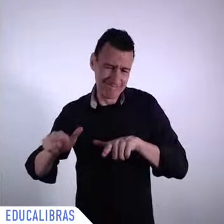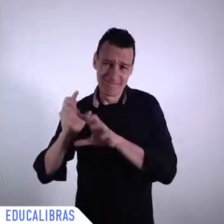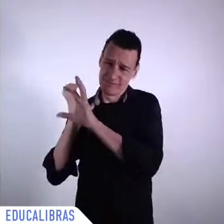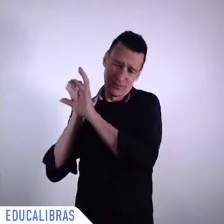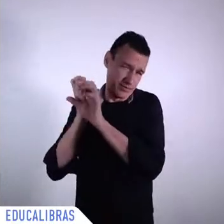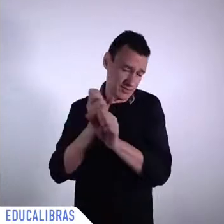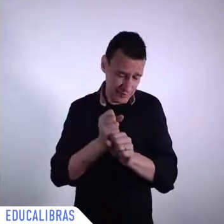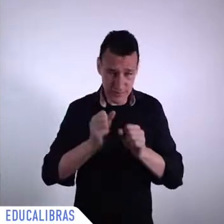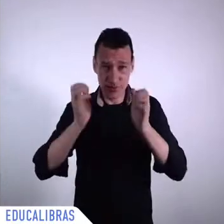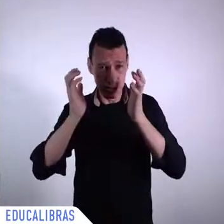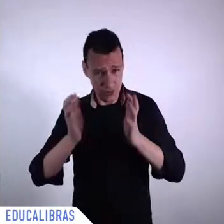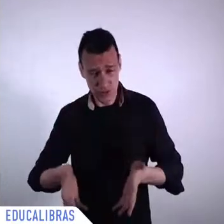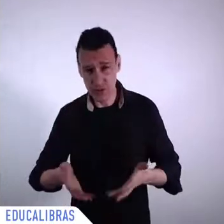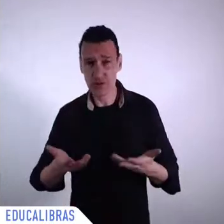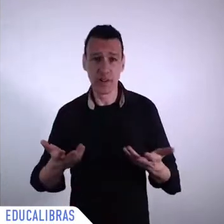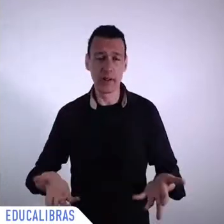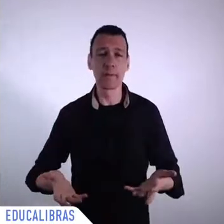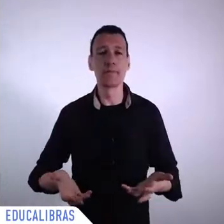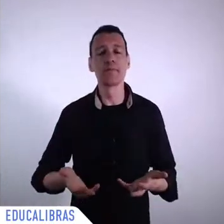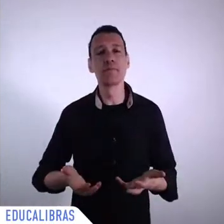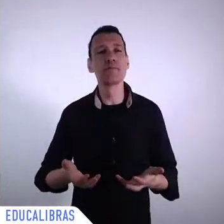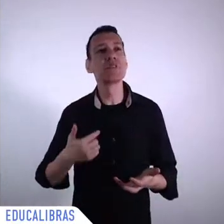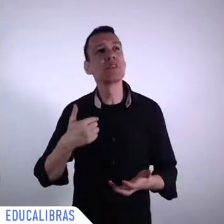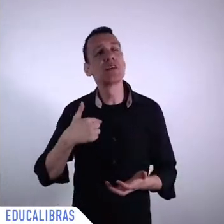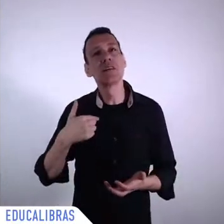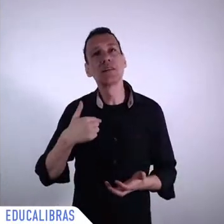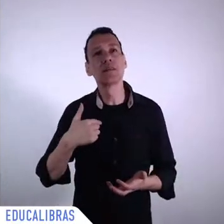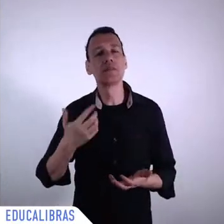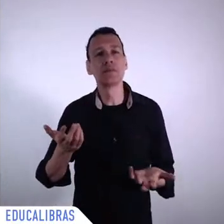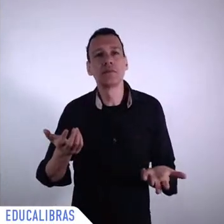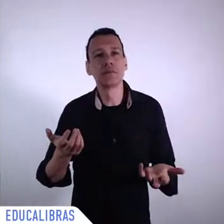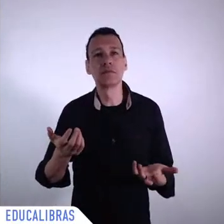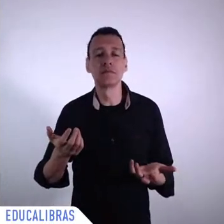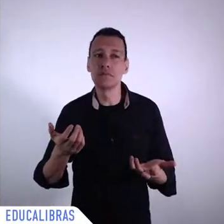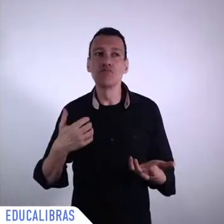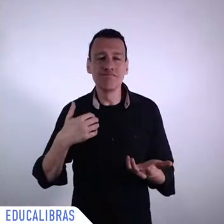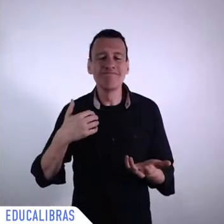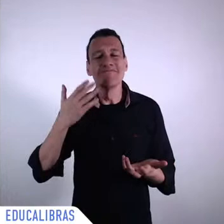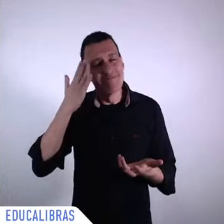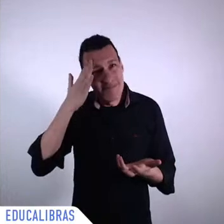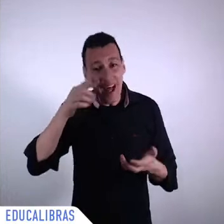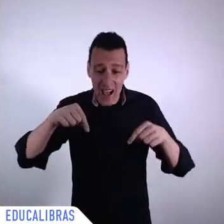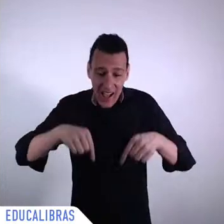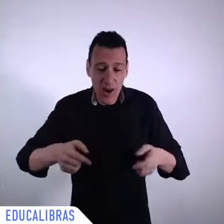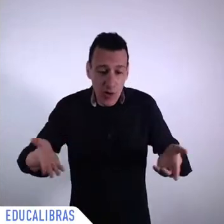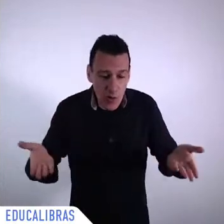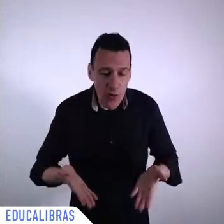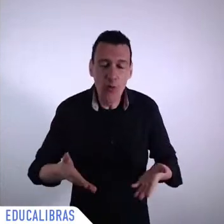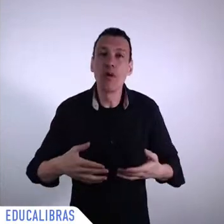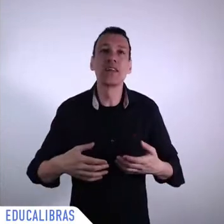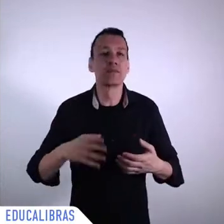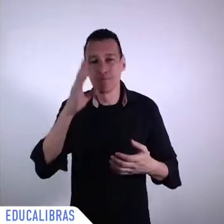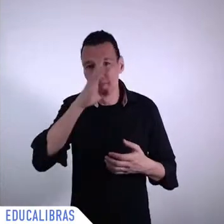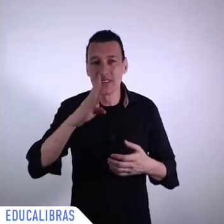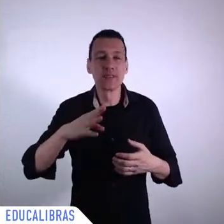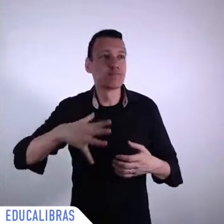help. So Pour le Brésil is an appropriate title for having a conference in all fields.